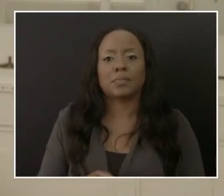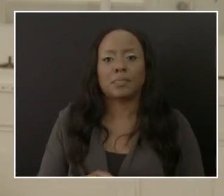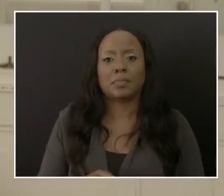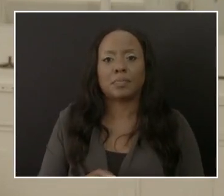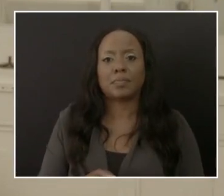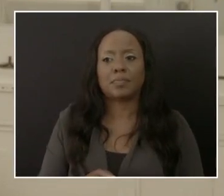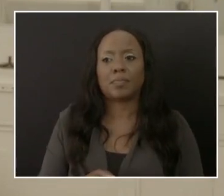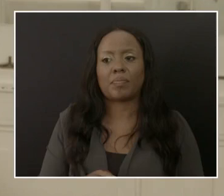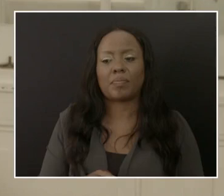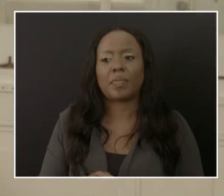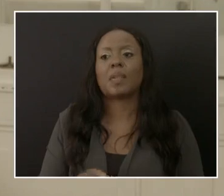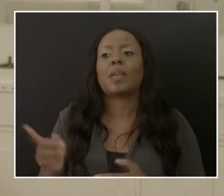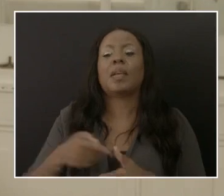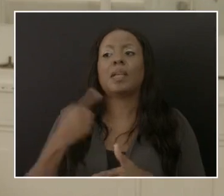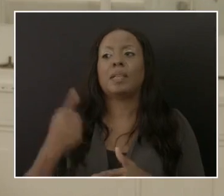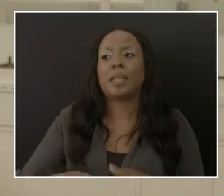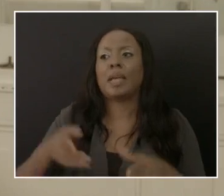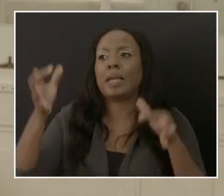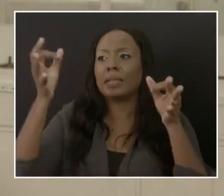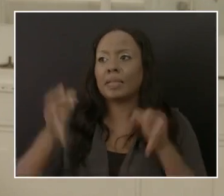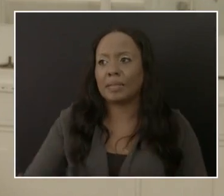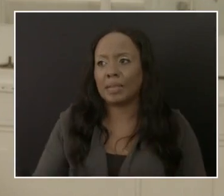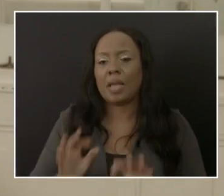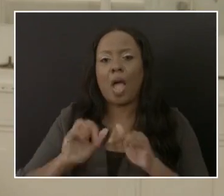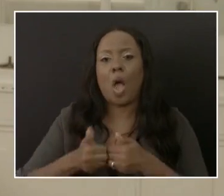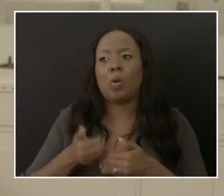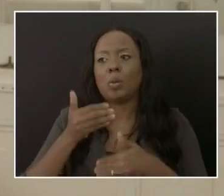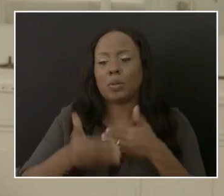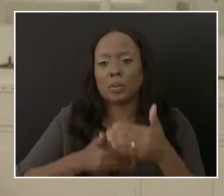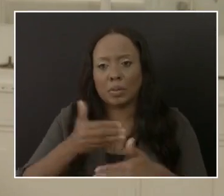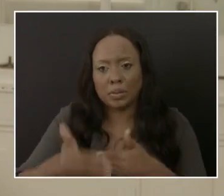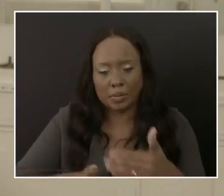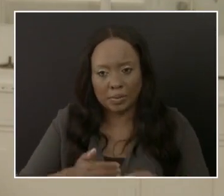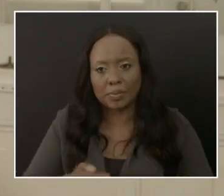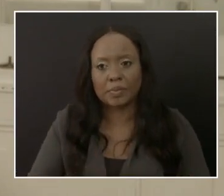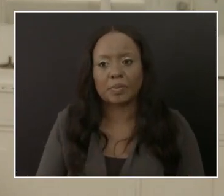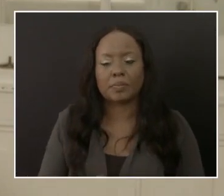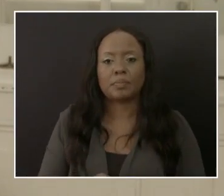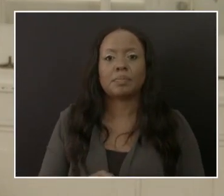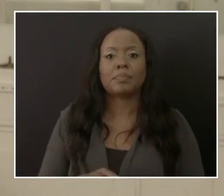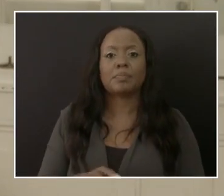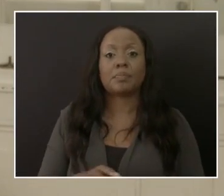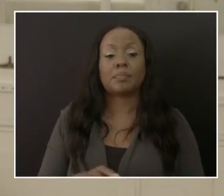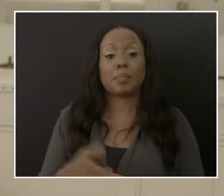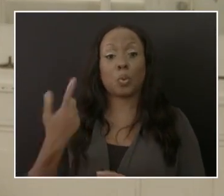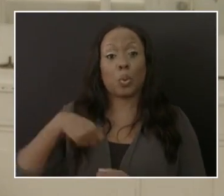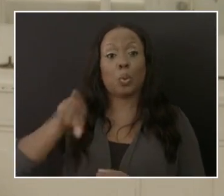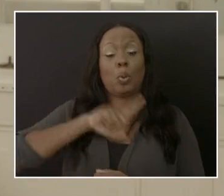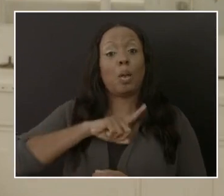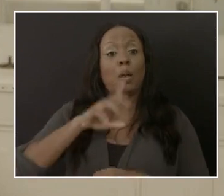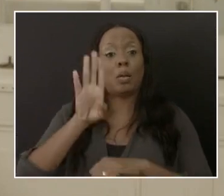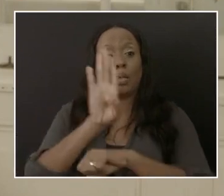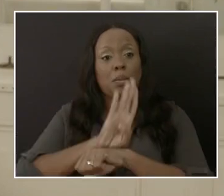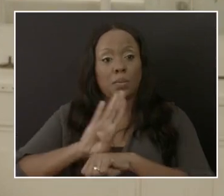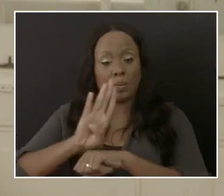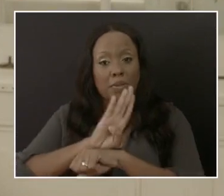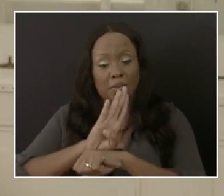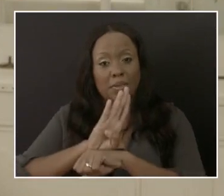the direction we go. For Barbados, as I have indicated also,